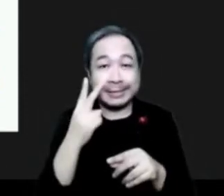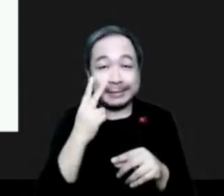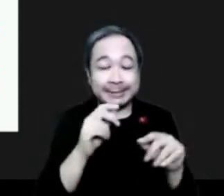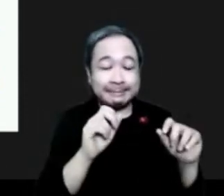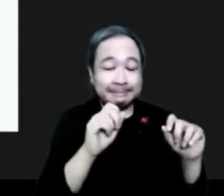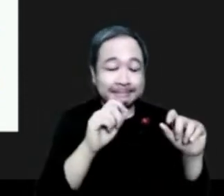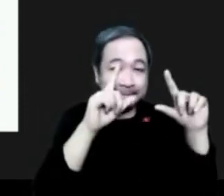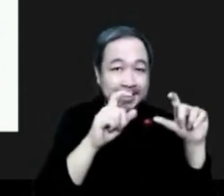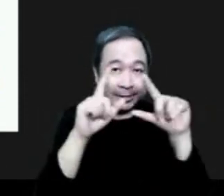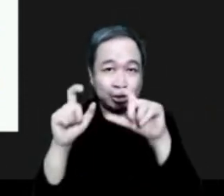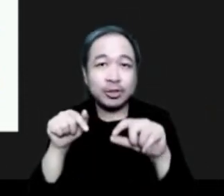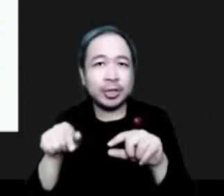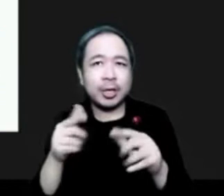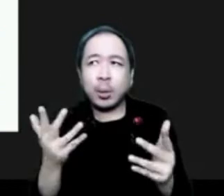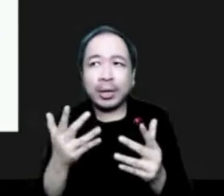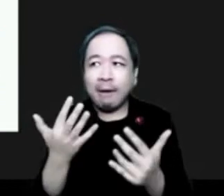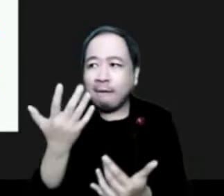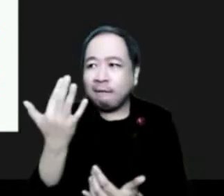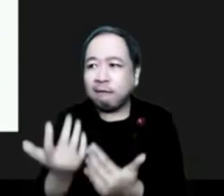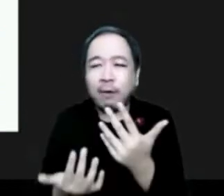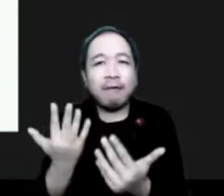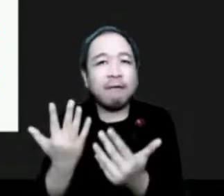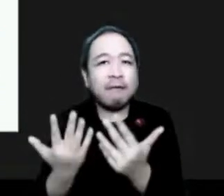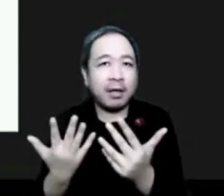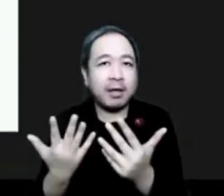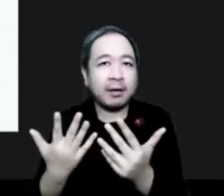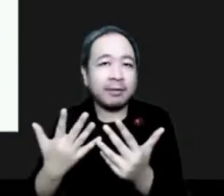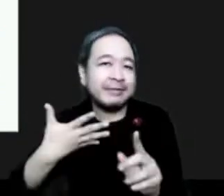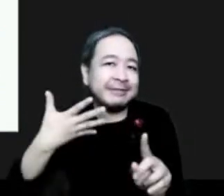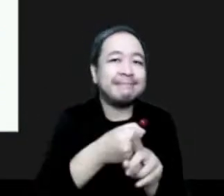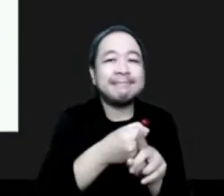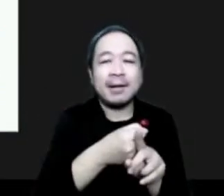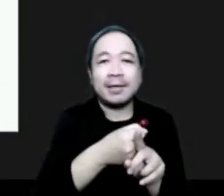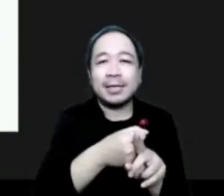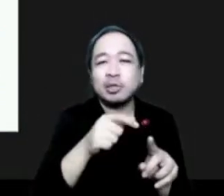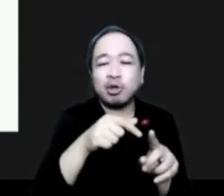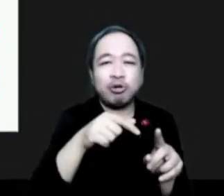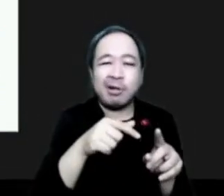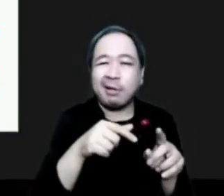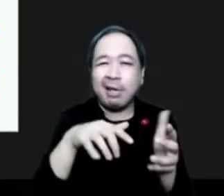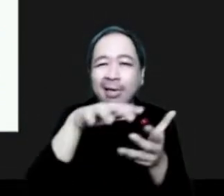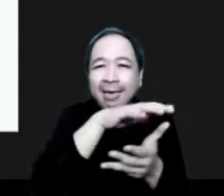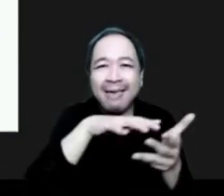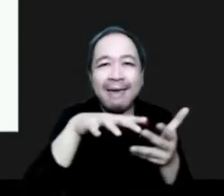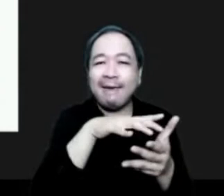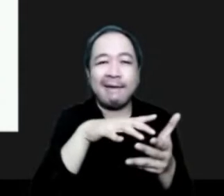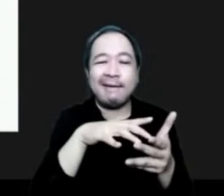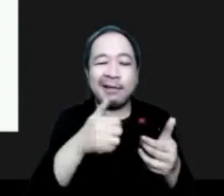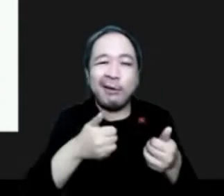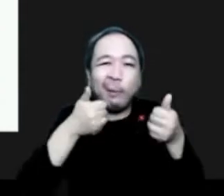contribution to the total surface PIM 2.5 concentrations. And we can see, and this is the average over four